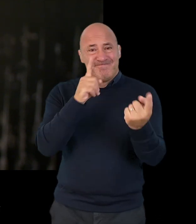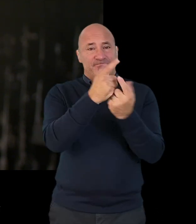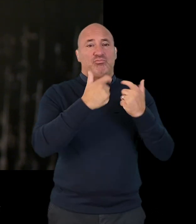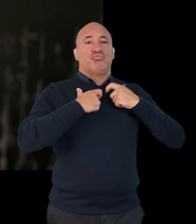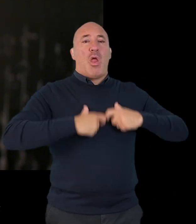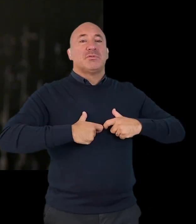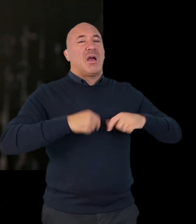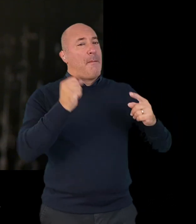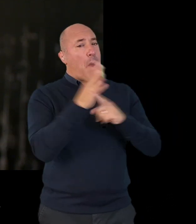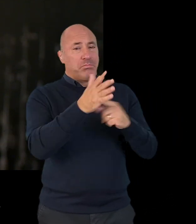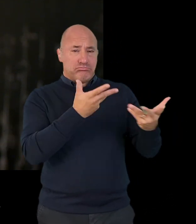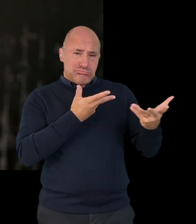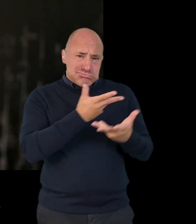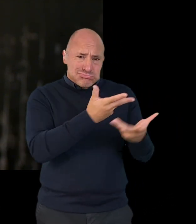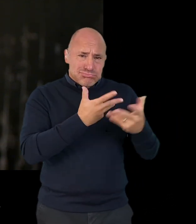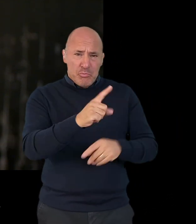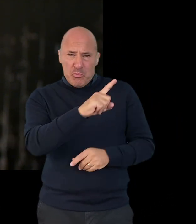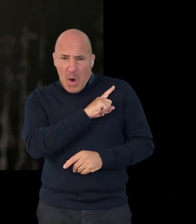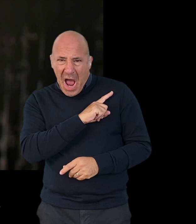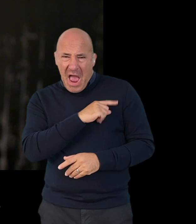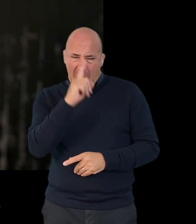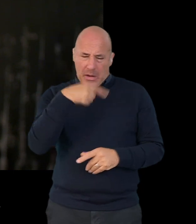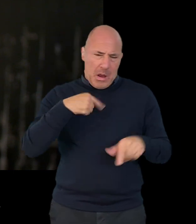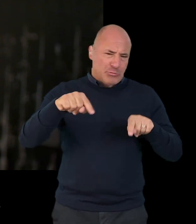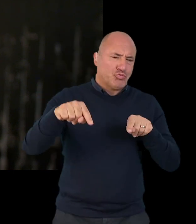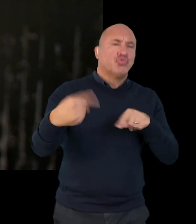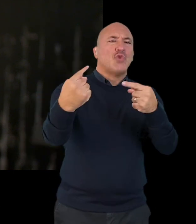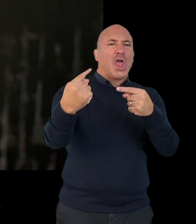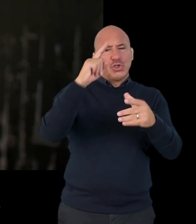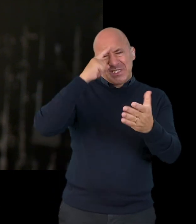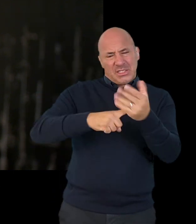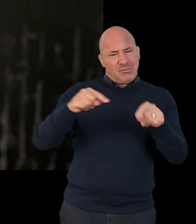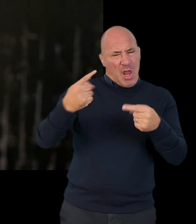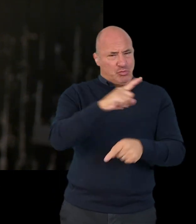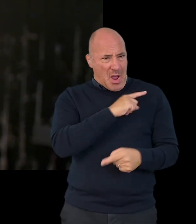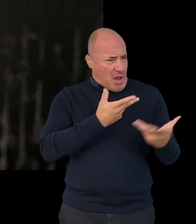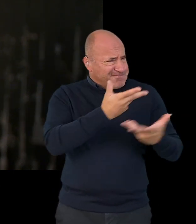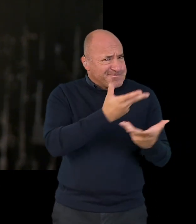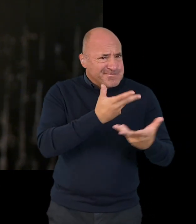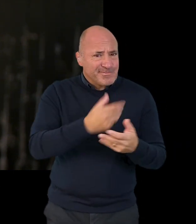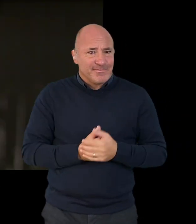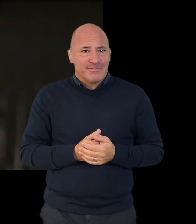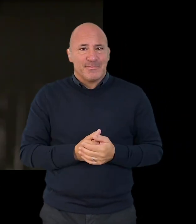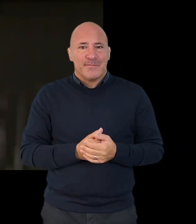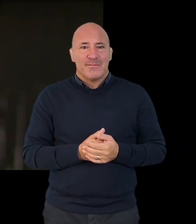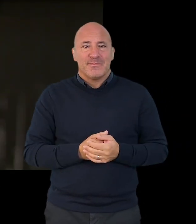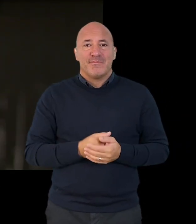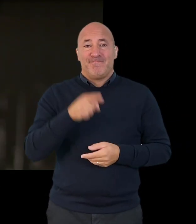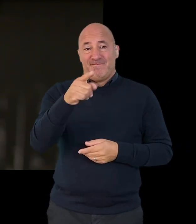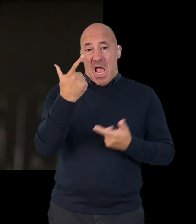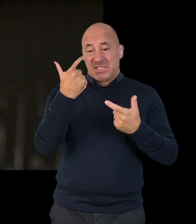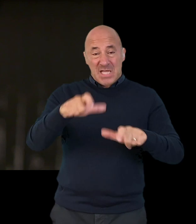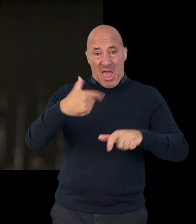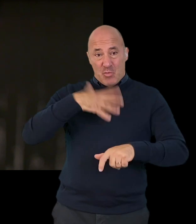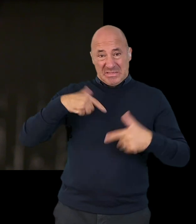through the refusal letter with your lawyer and think about grounds or reasons why you can appeal this decision. As an asylum